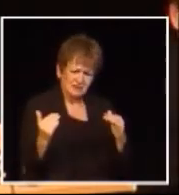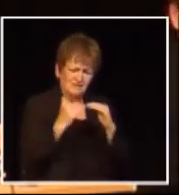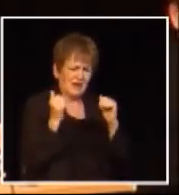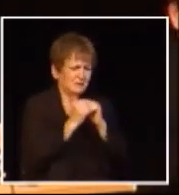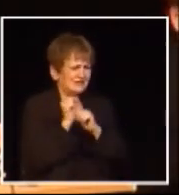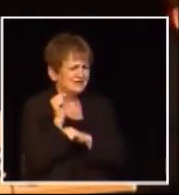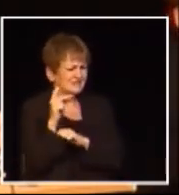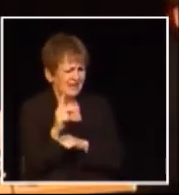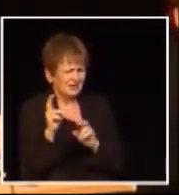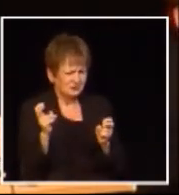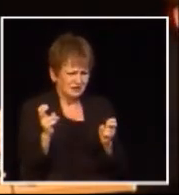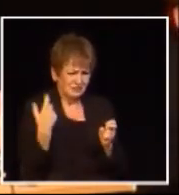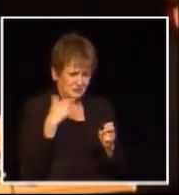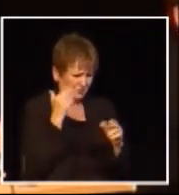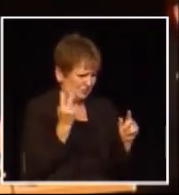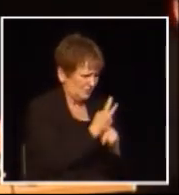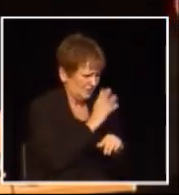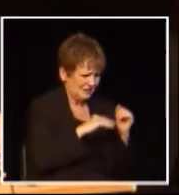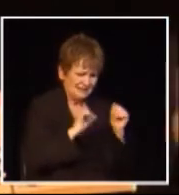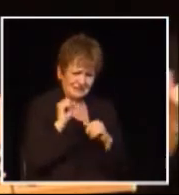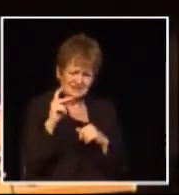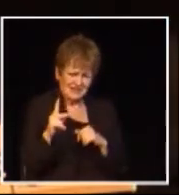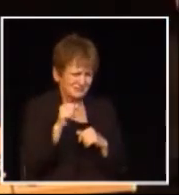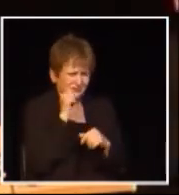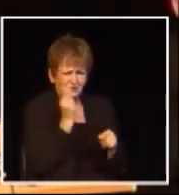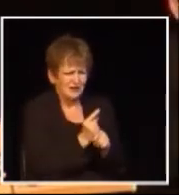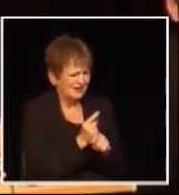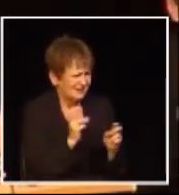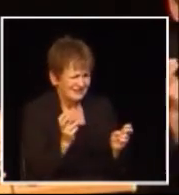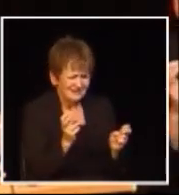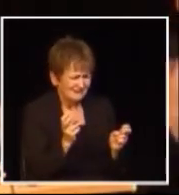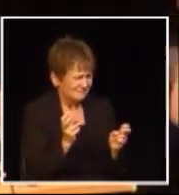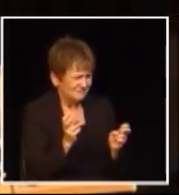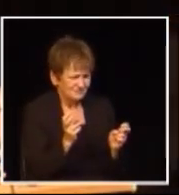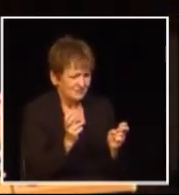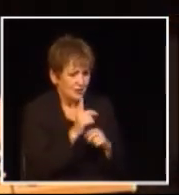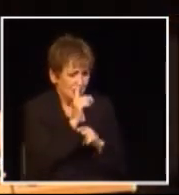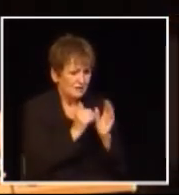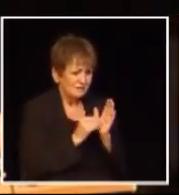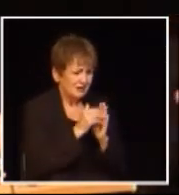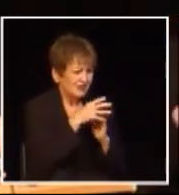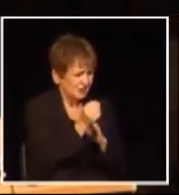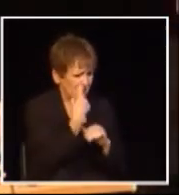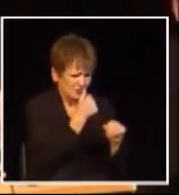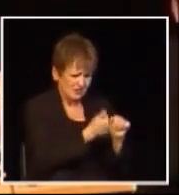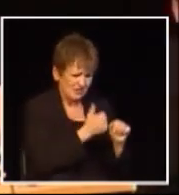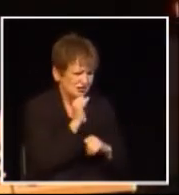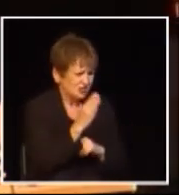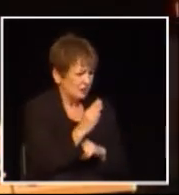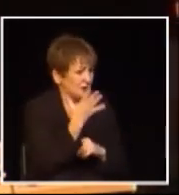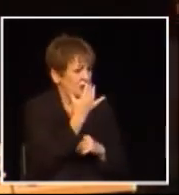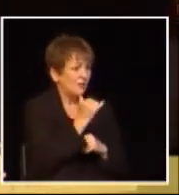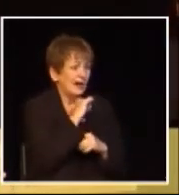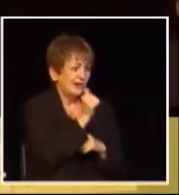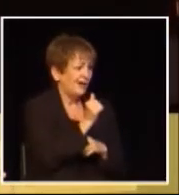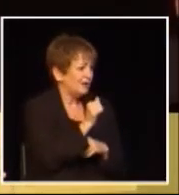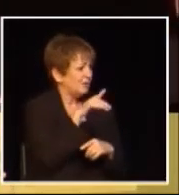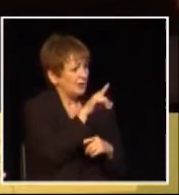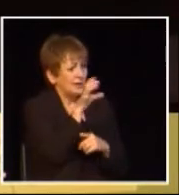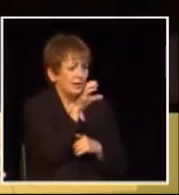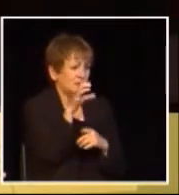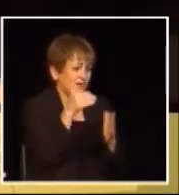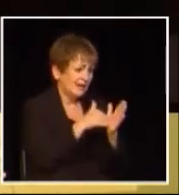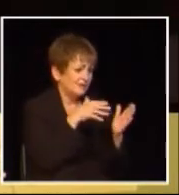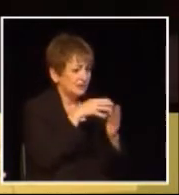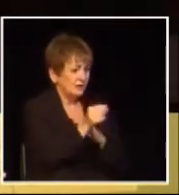this is crazy 24,000 jobs over 10 years at a cost of 24 billion dollars 1 million dollars per job